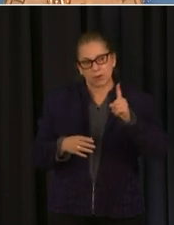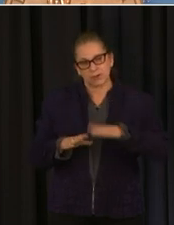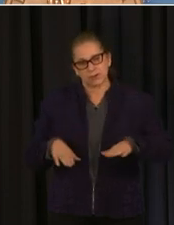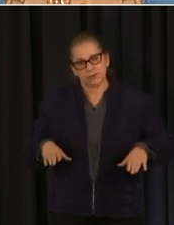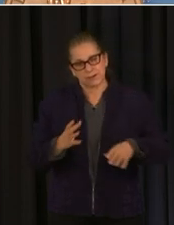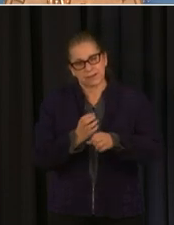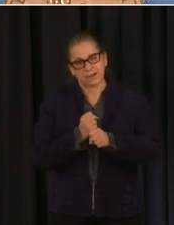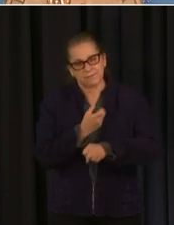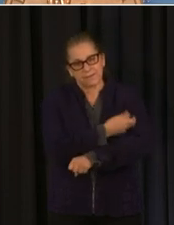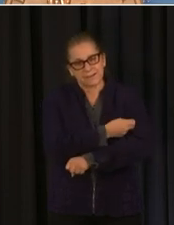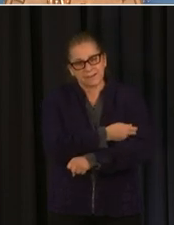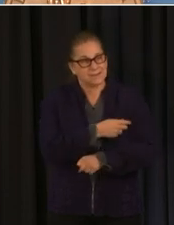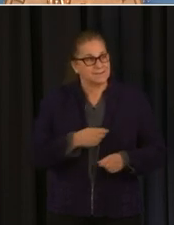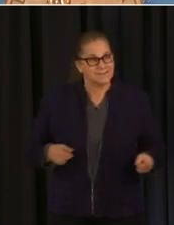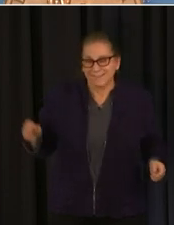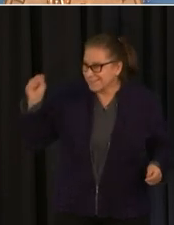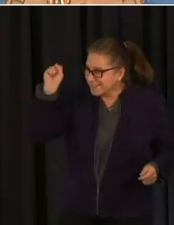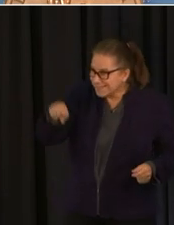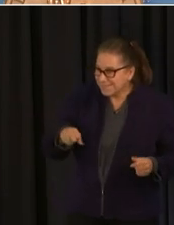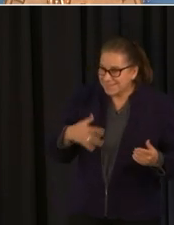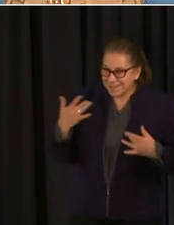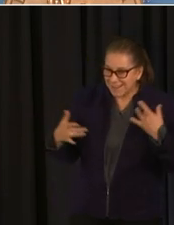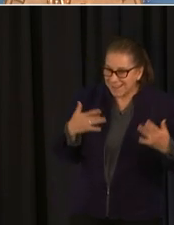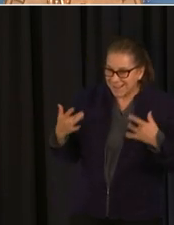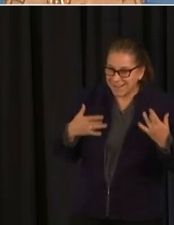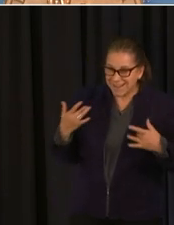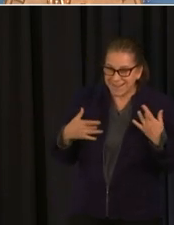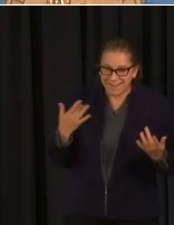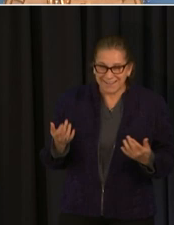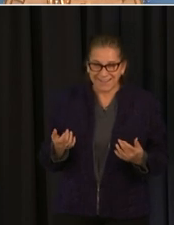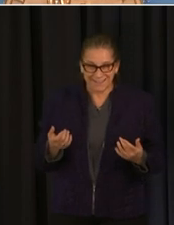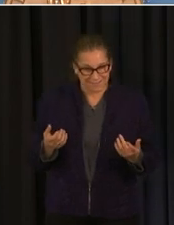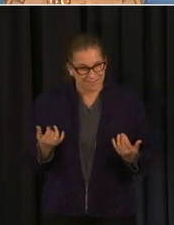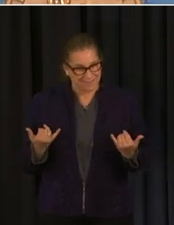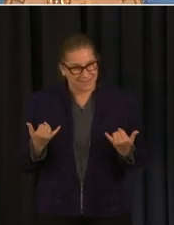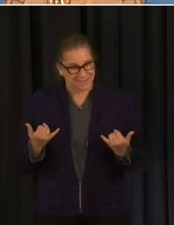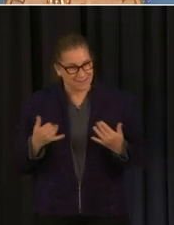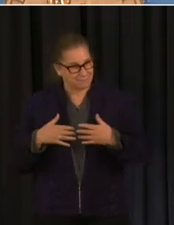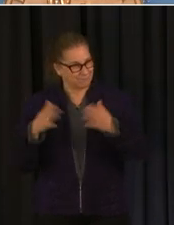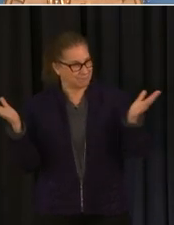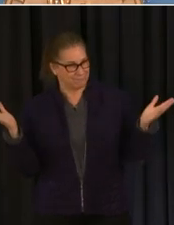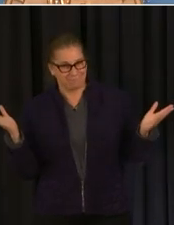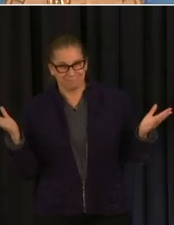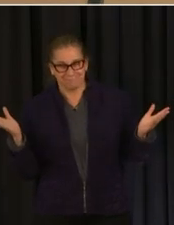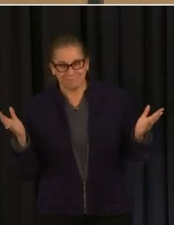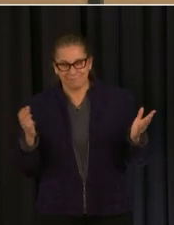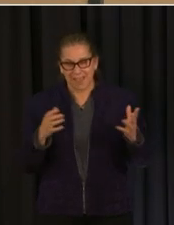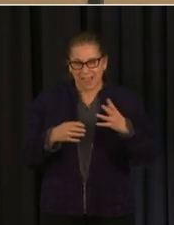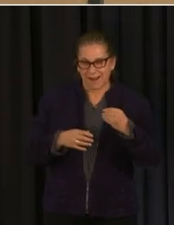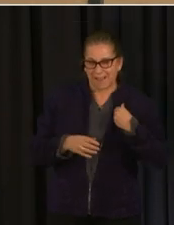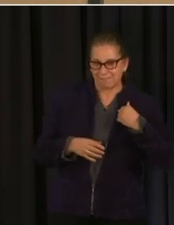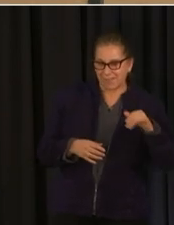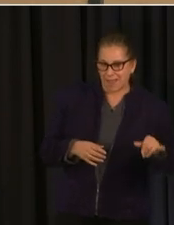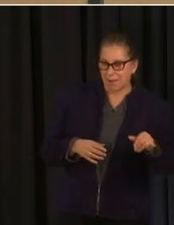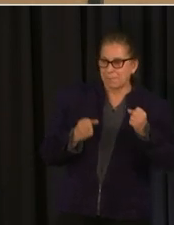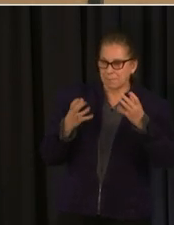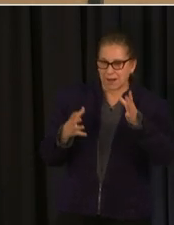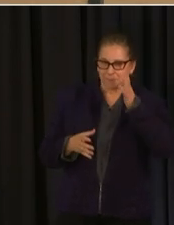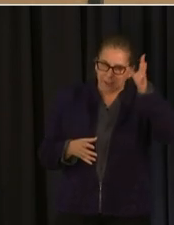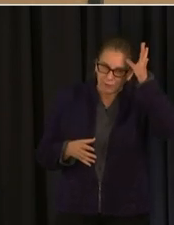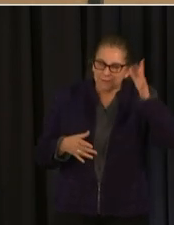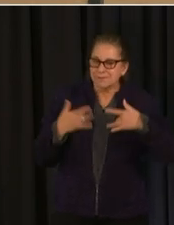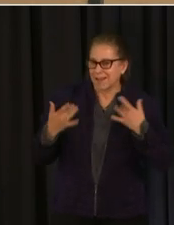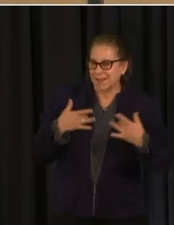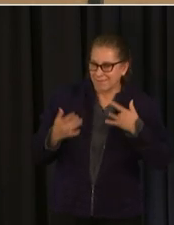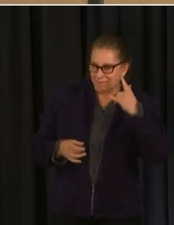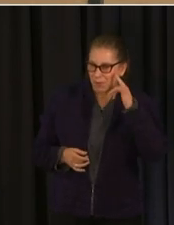sure isn't that exciting right that you're 12 and older will be able to get vaccinated soon i know several parents who are very excited about it